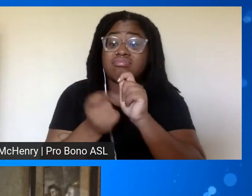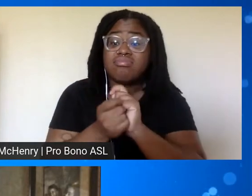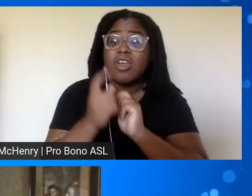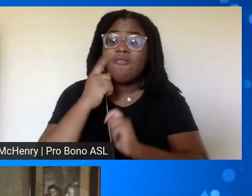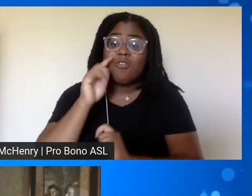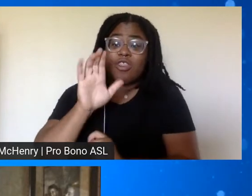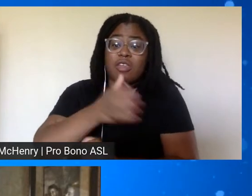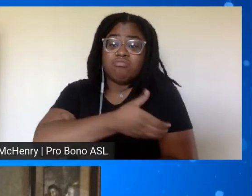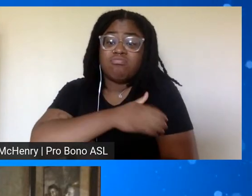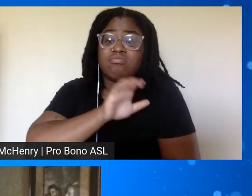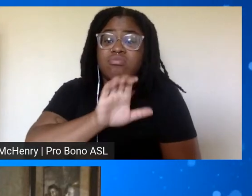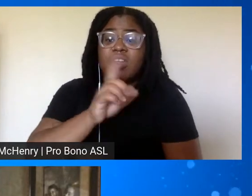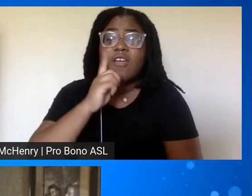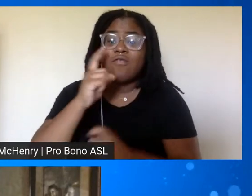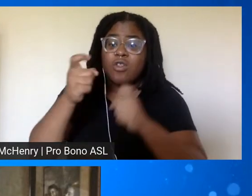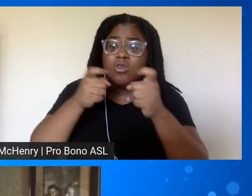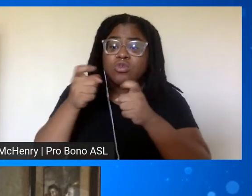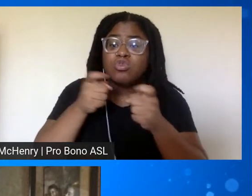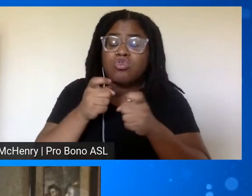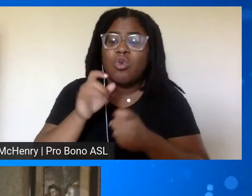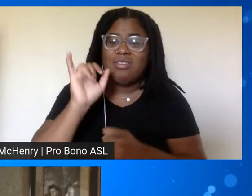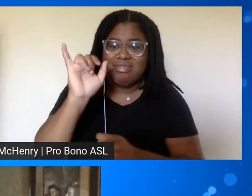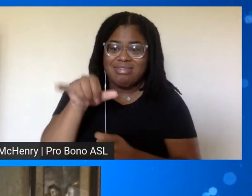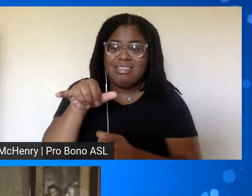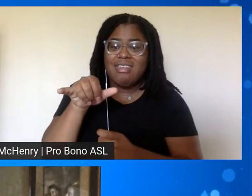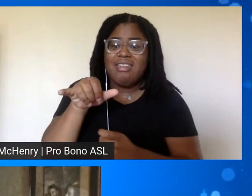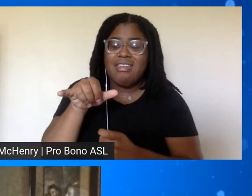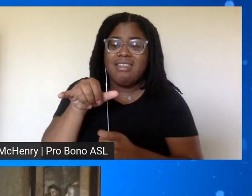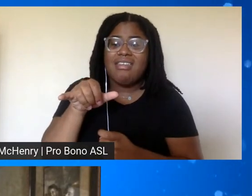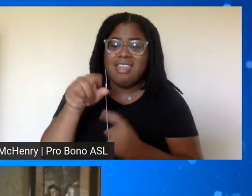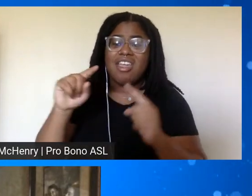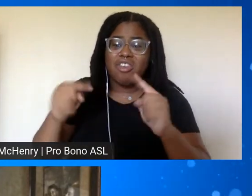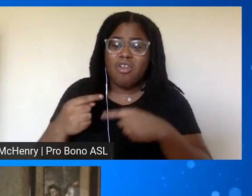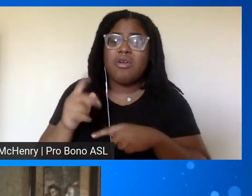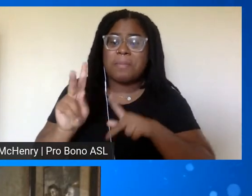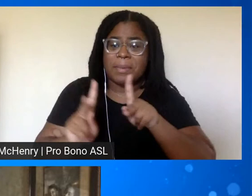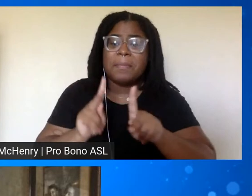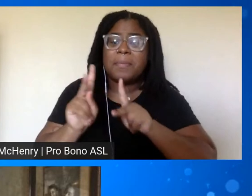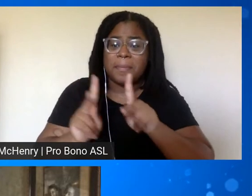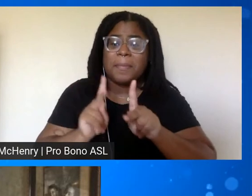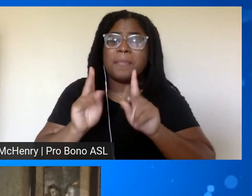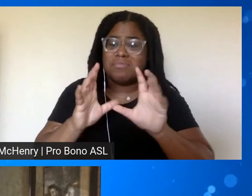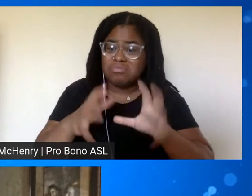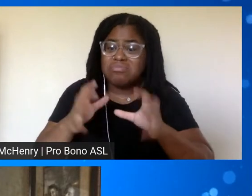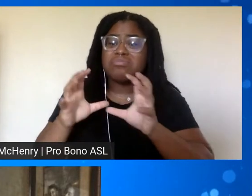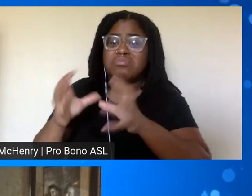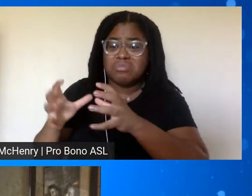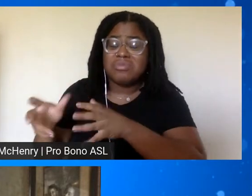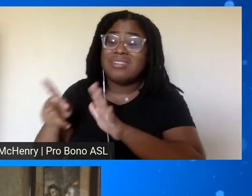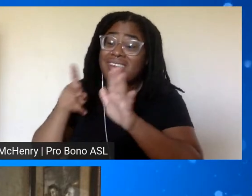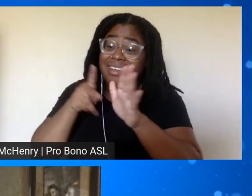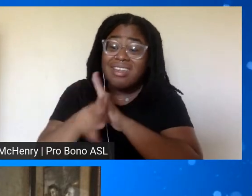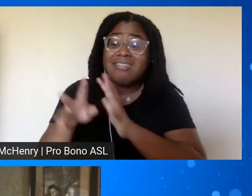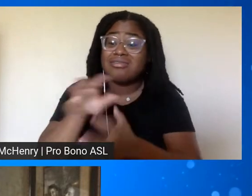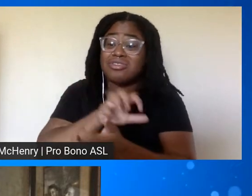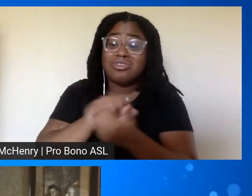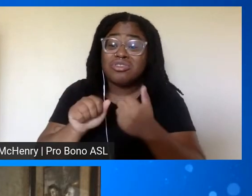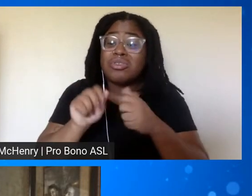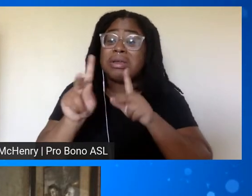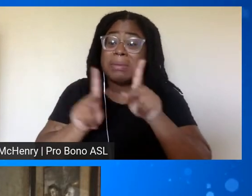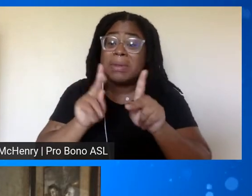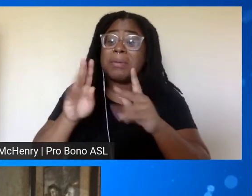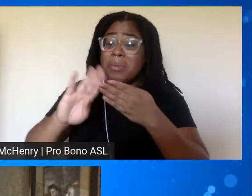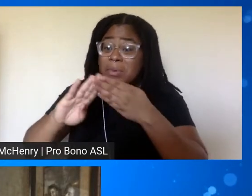power and control and advantage um and hurt and damaged uh people and killed and destroyed people and